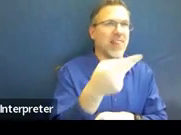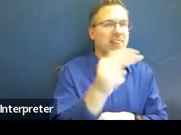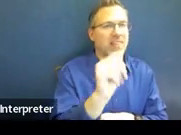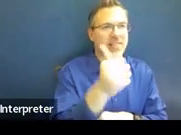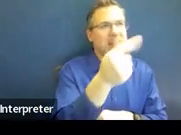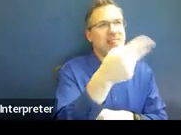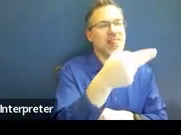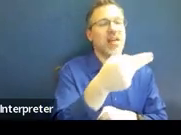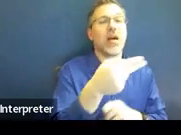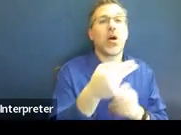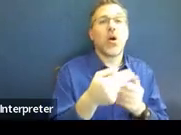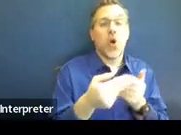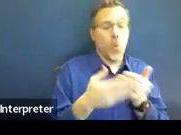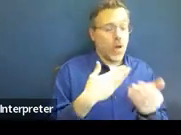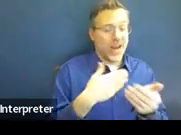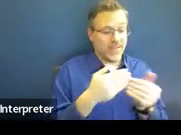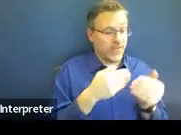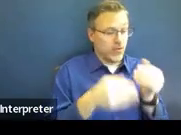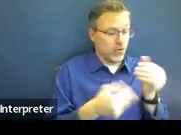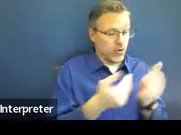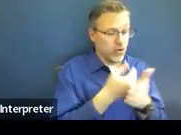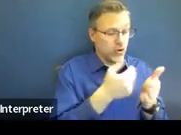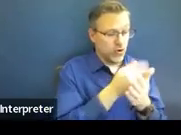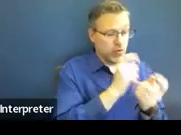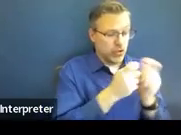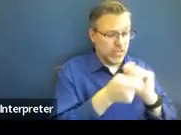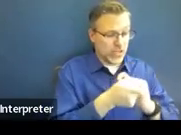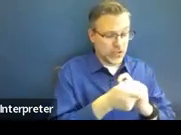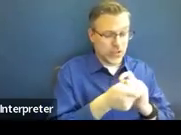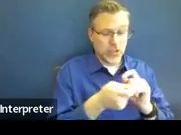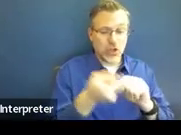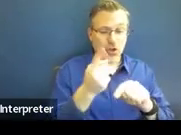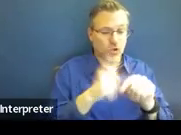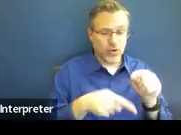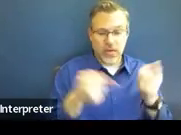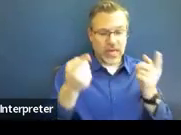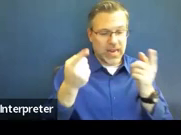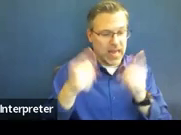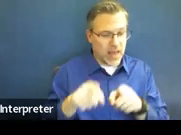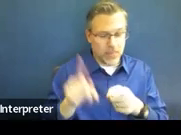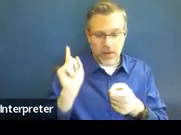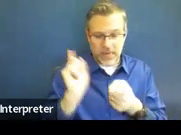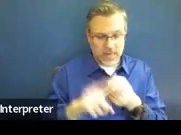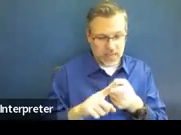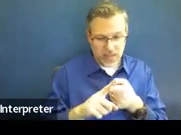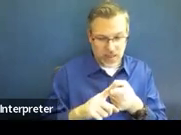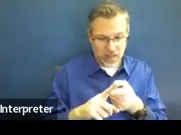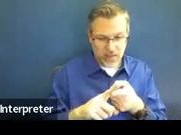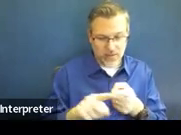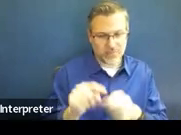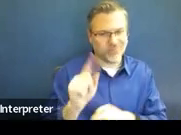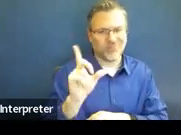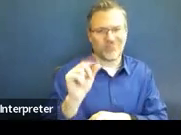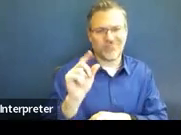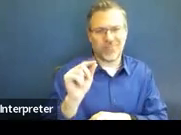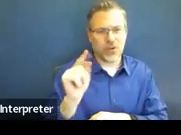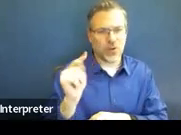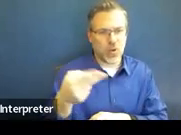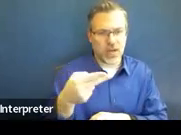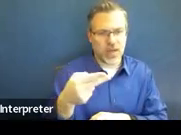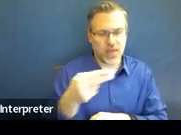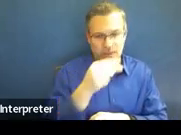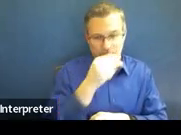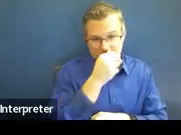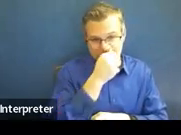the changes on the IEP were couldn't happen until the 20th, because that would give